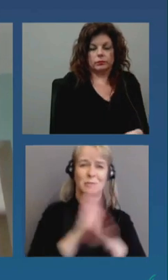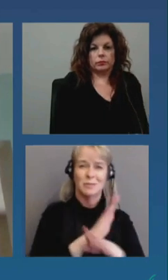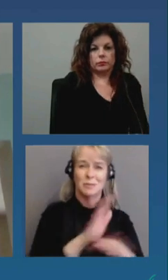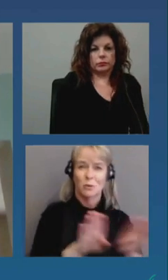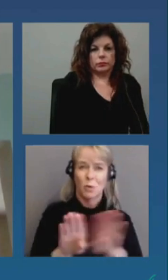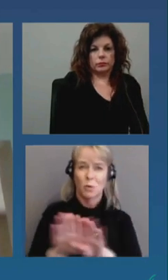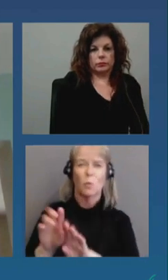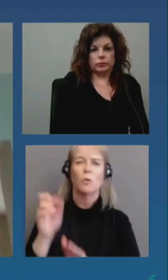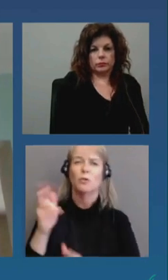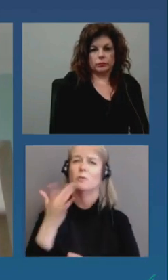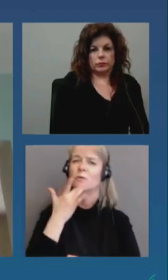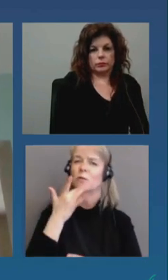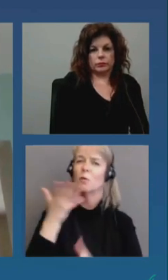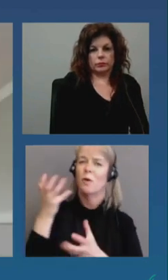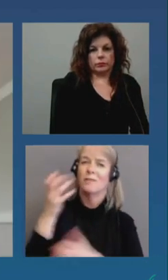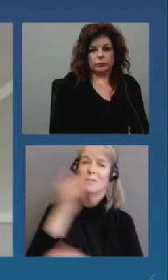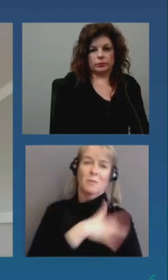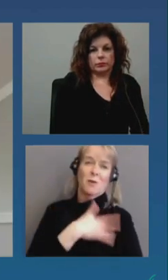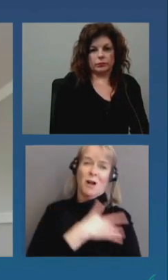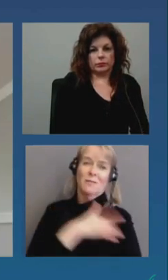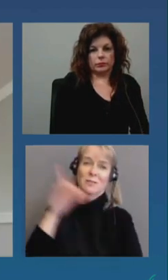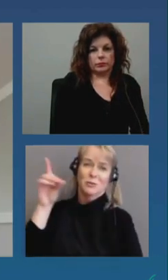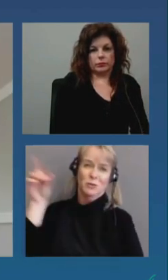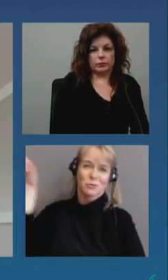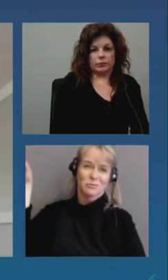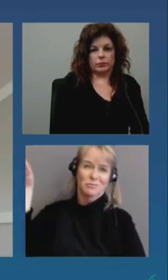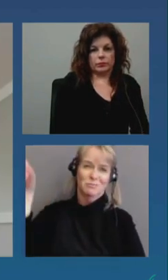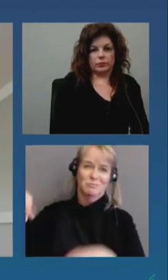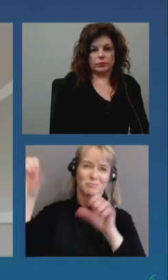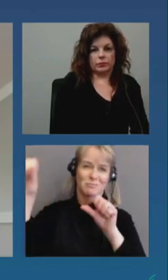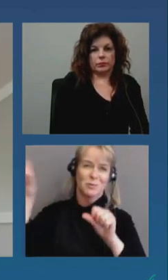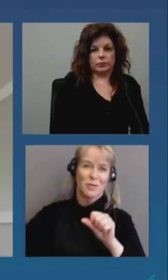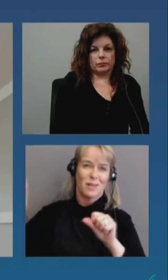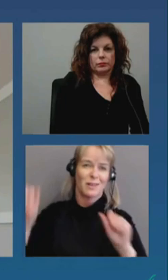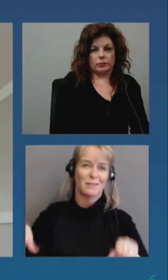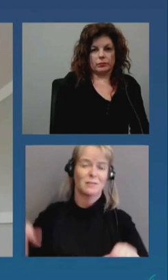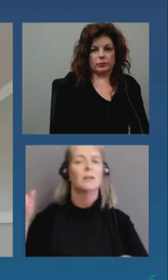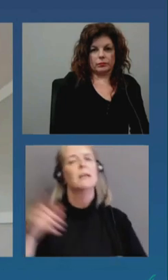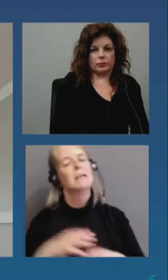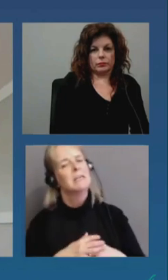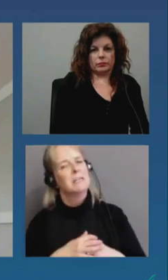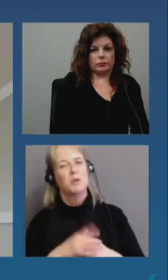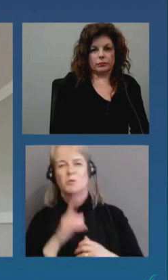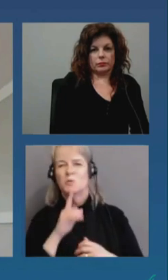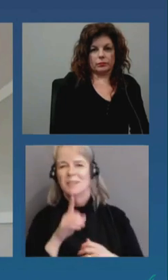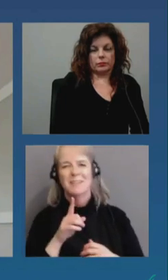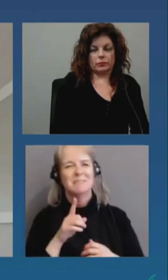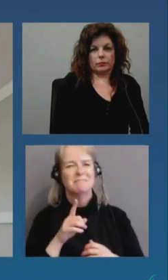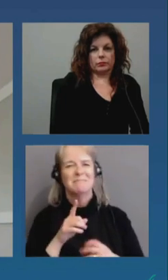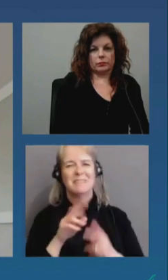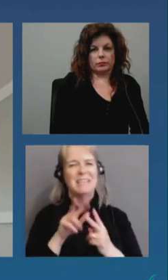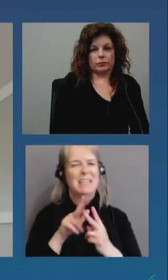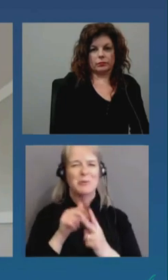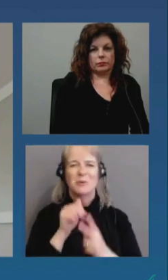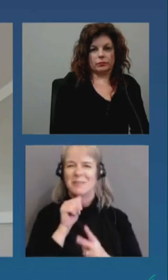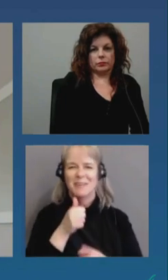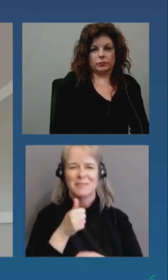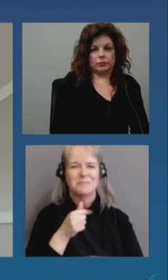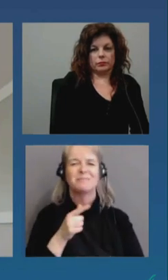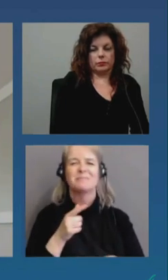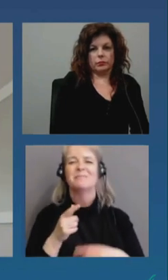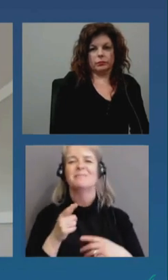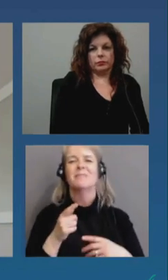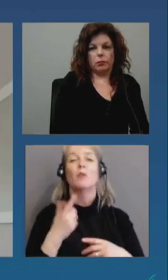uh sort of not exactly either or what what i uh am putting forward is important for uh